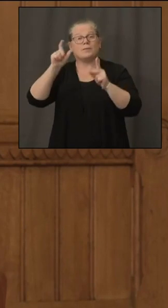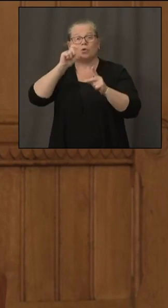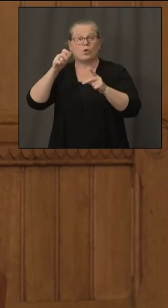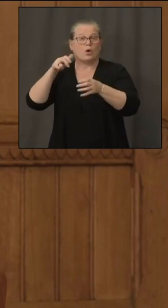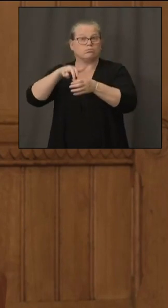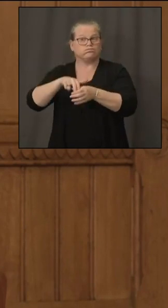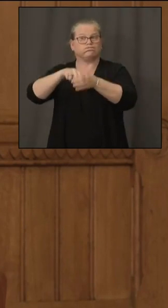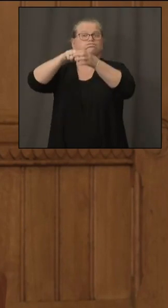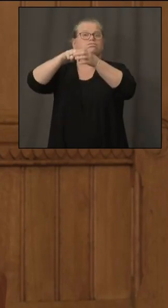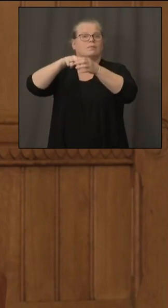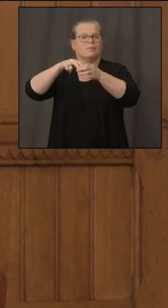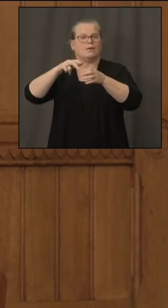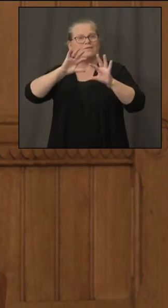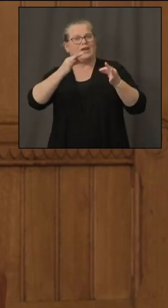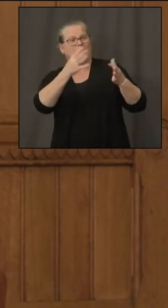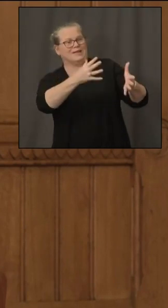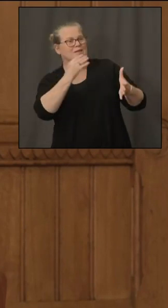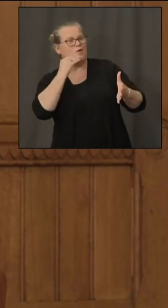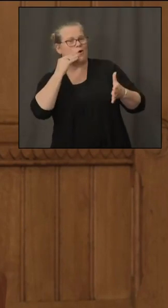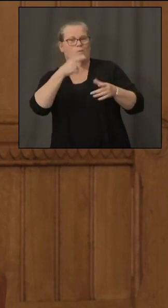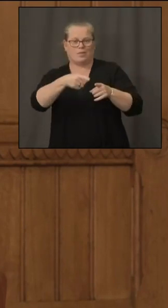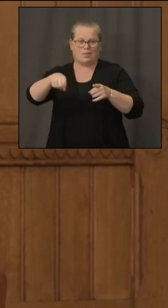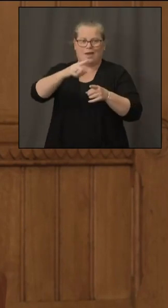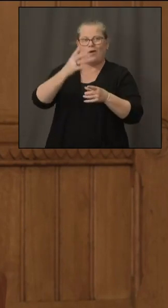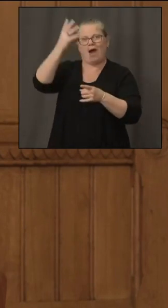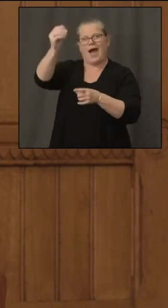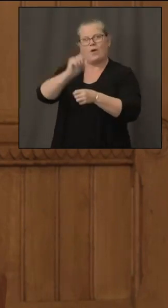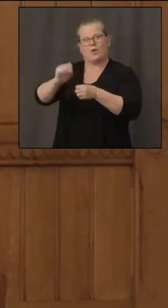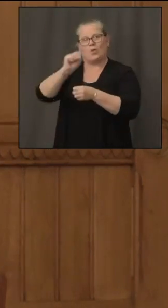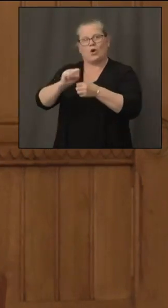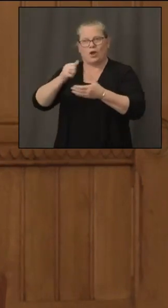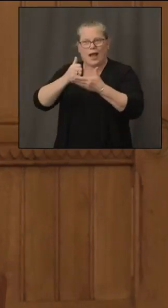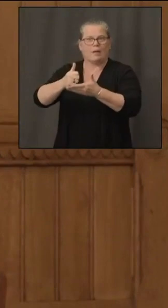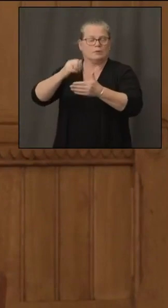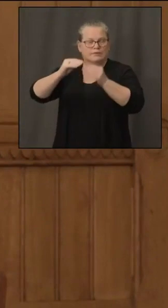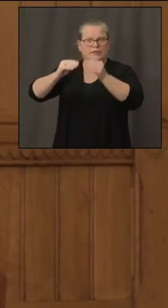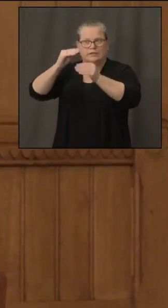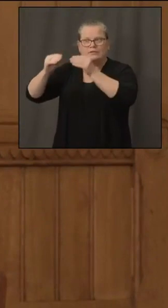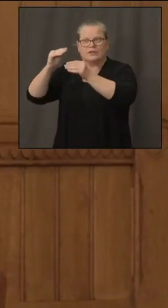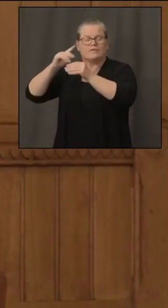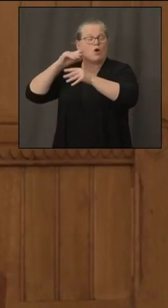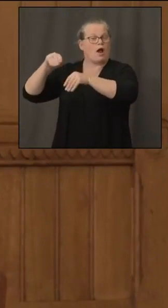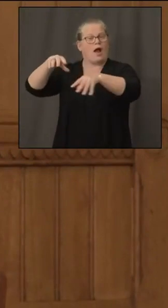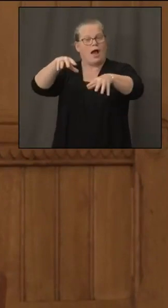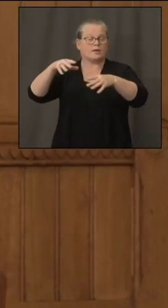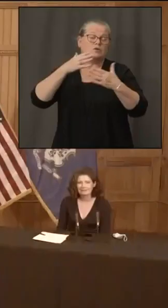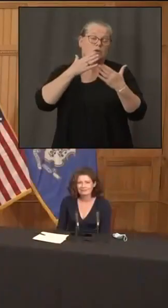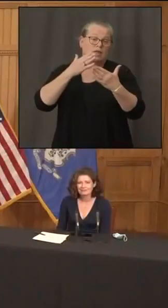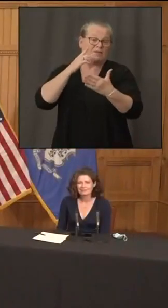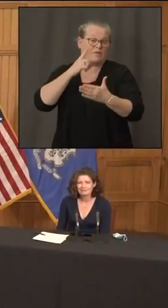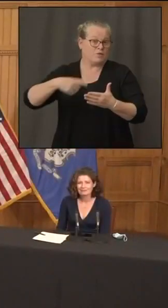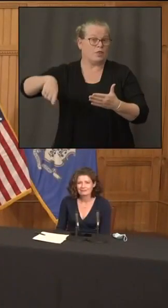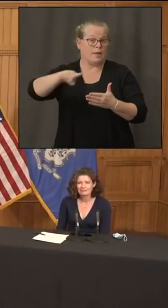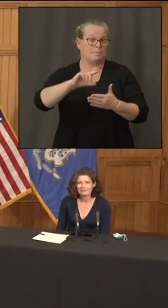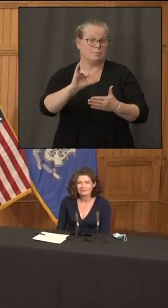away from their families and helping to get power turned back on thank you